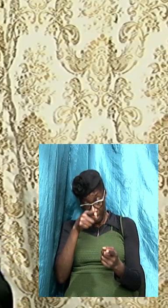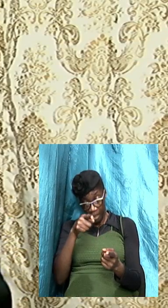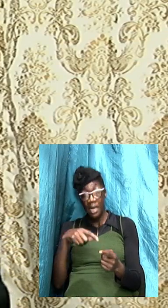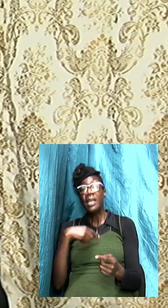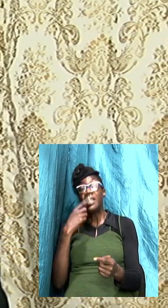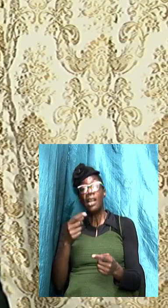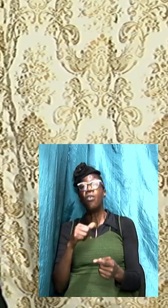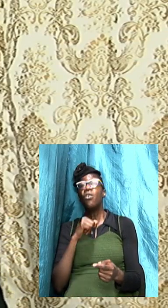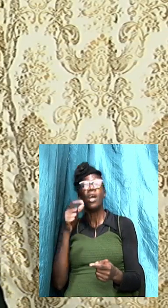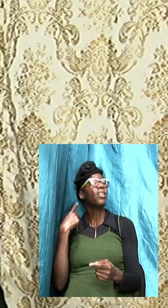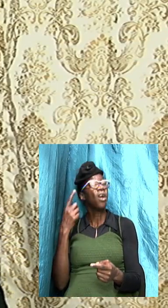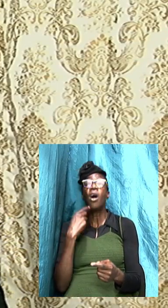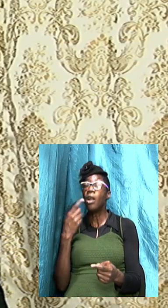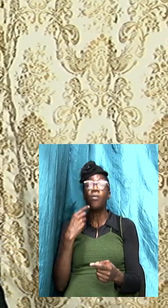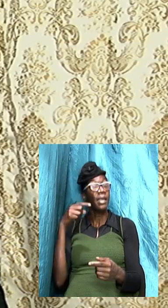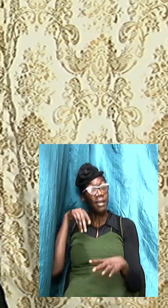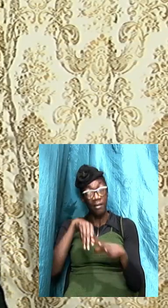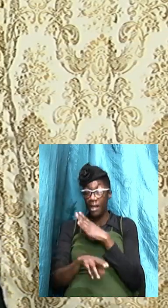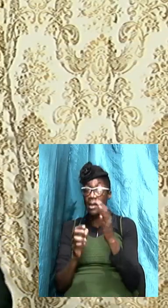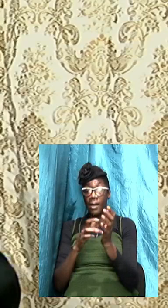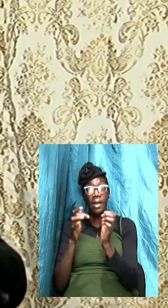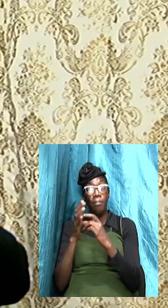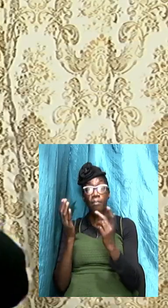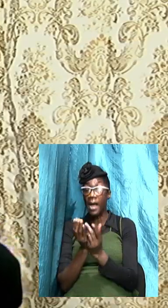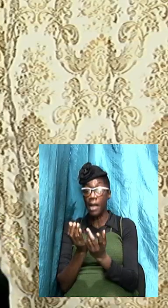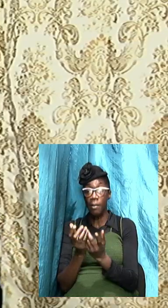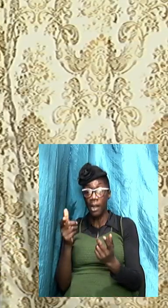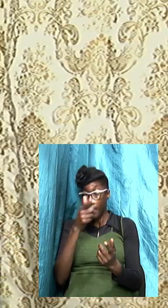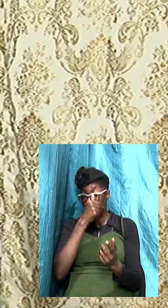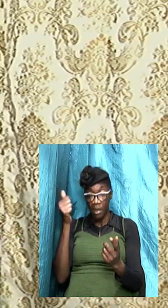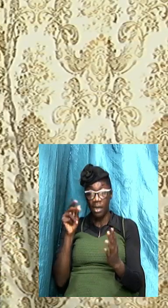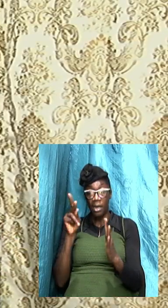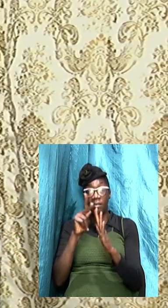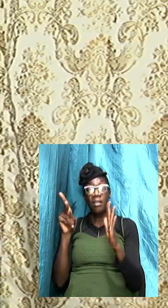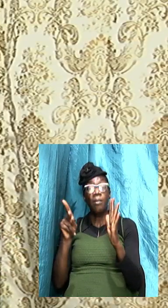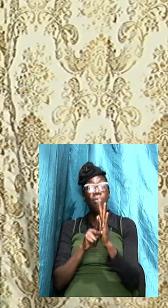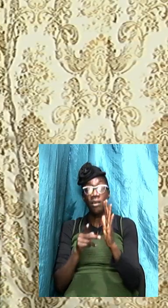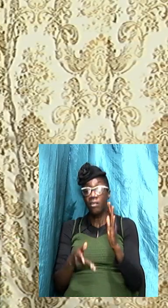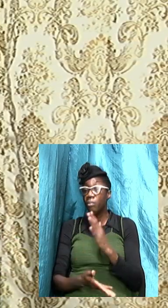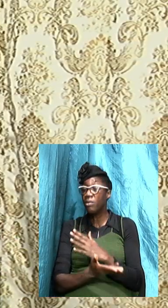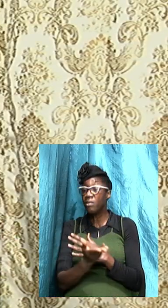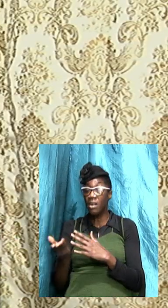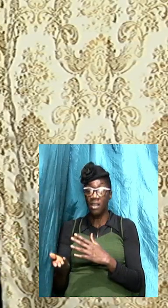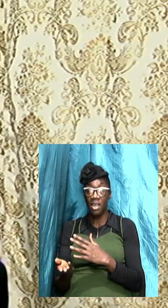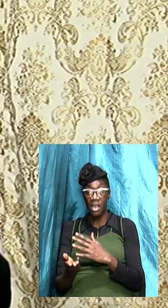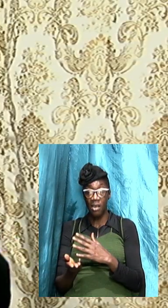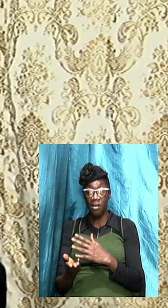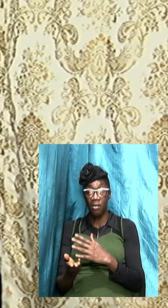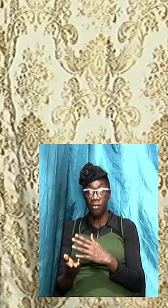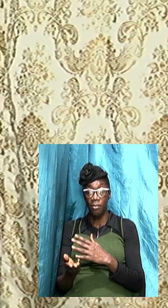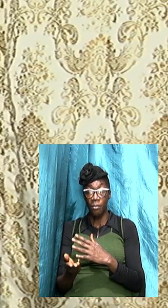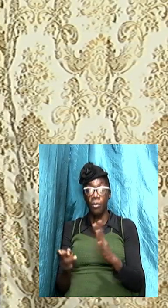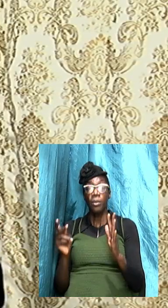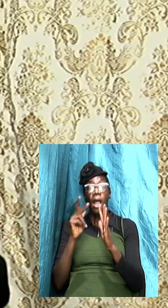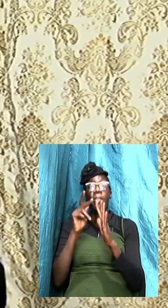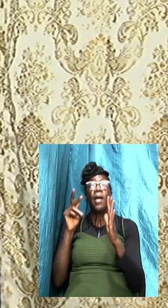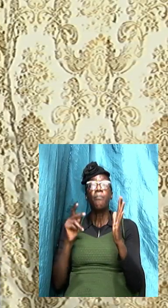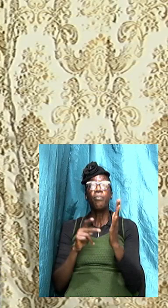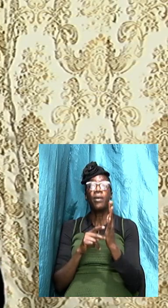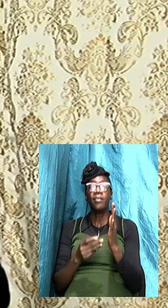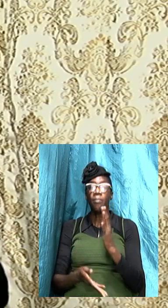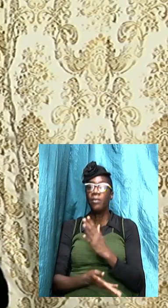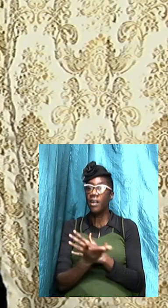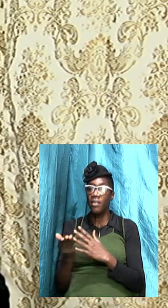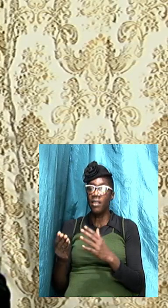it is not always going to be written in scripture because the principles are dear and the principles are